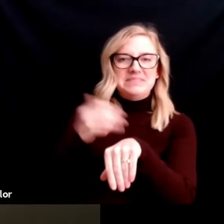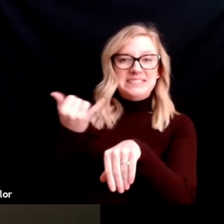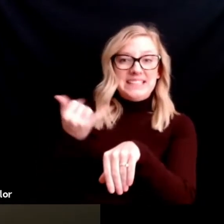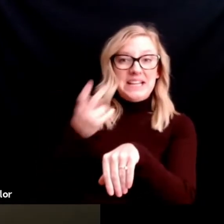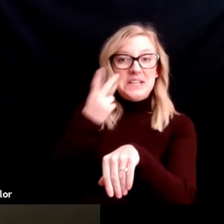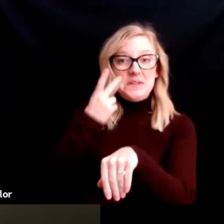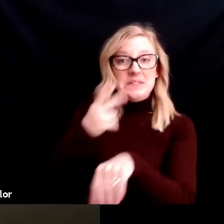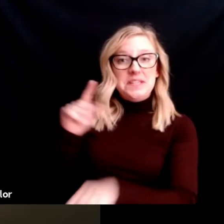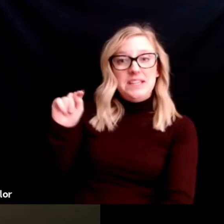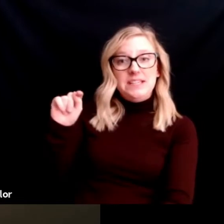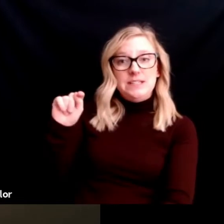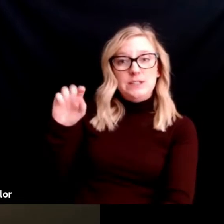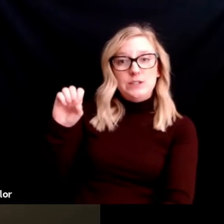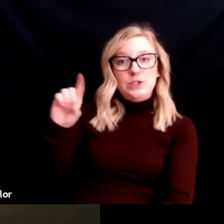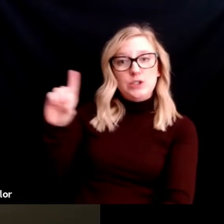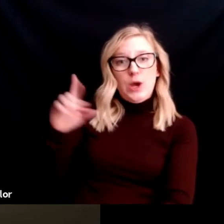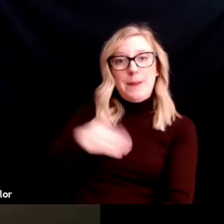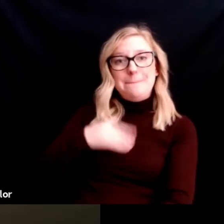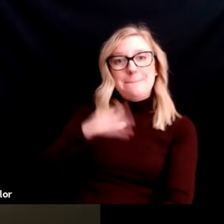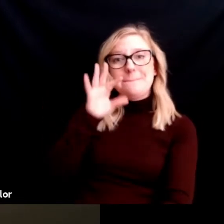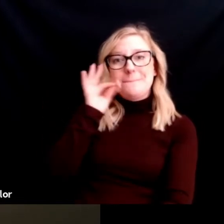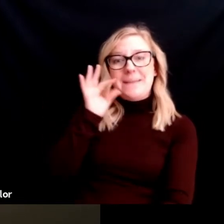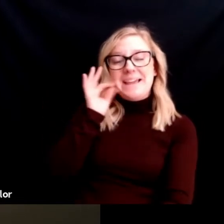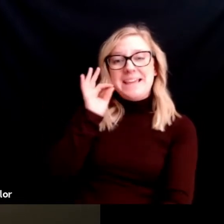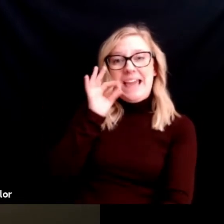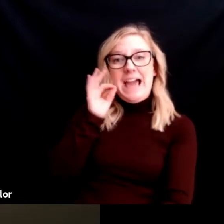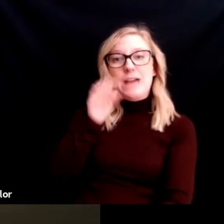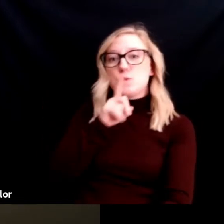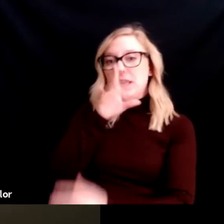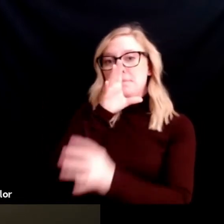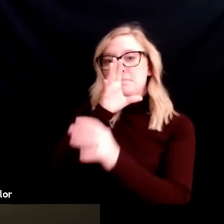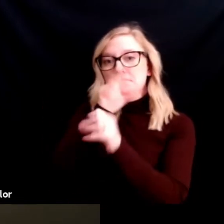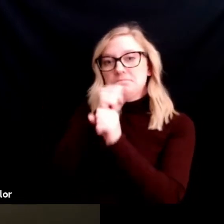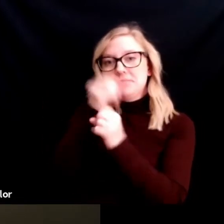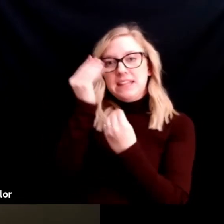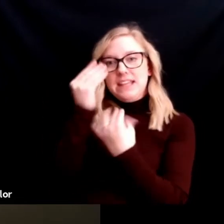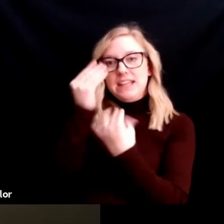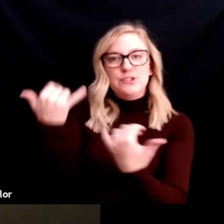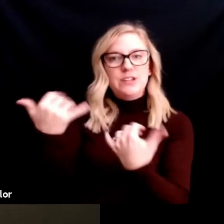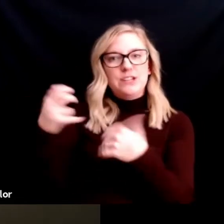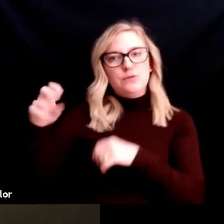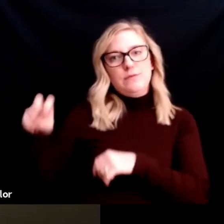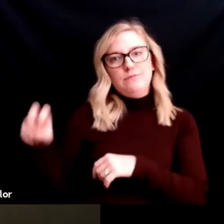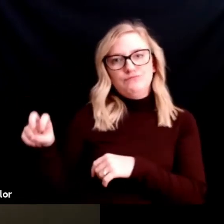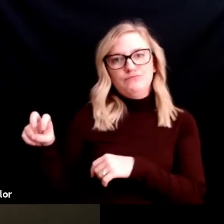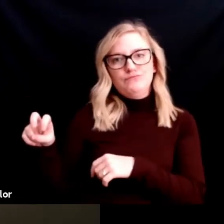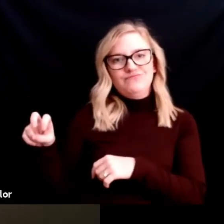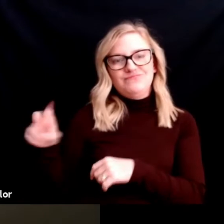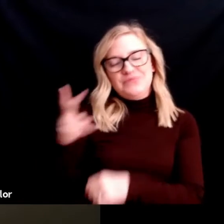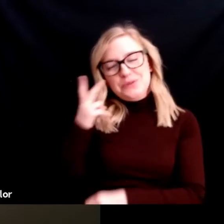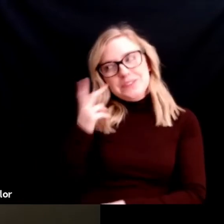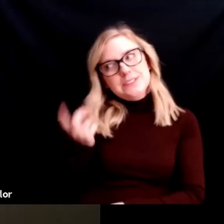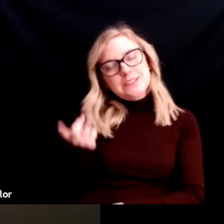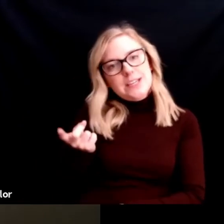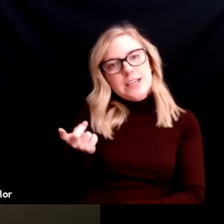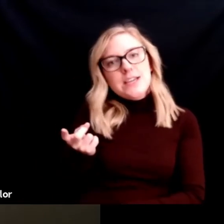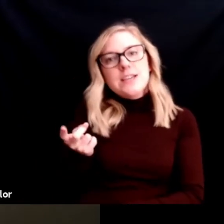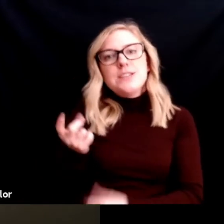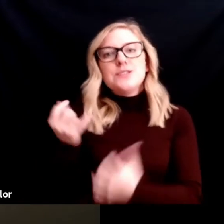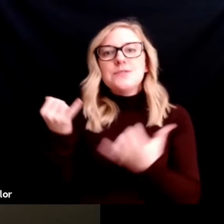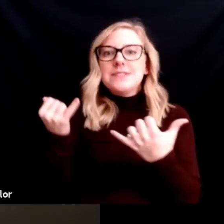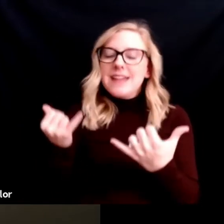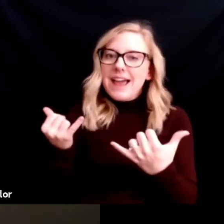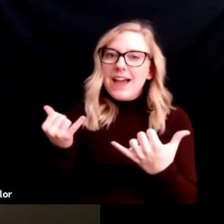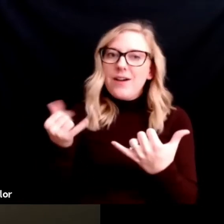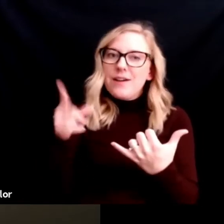the cat, is absolutely enthralled with all of this information. And he has prompted me to ask, again,